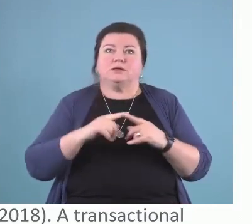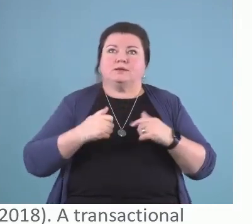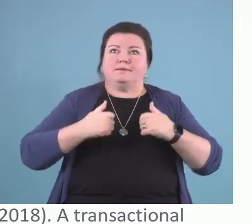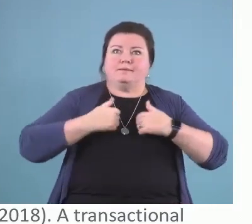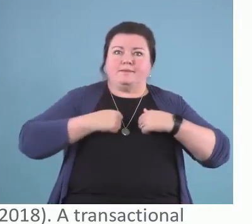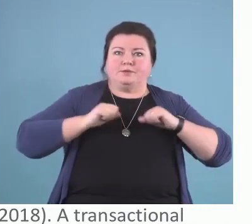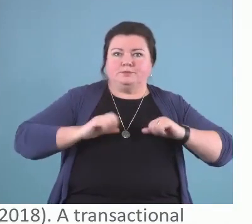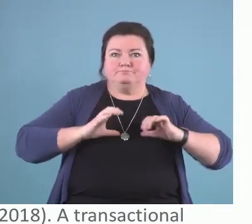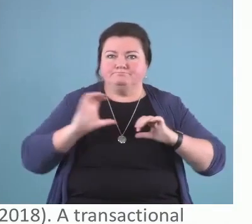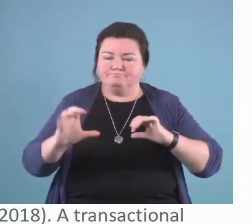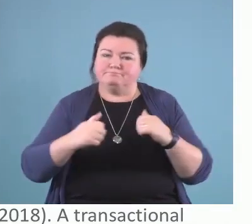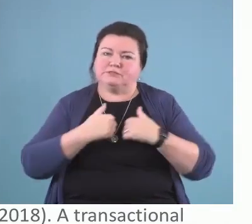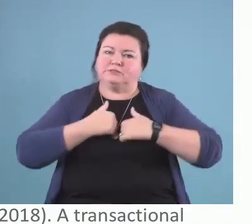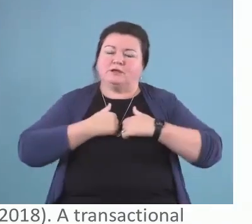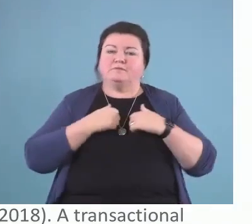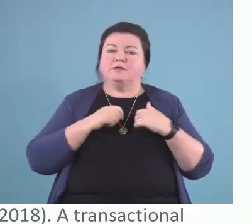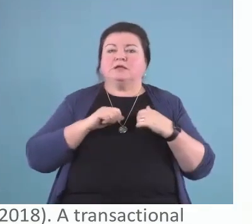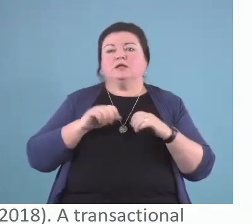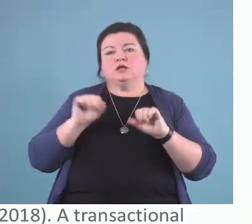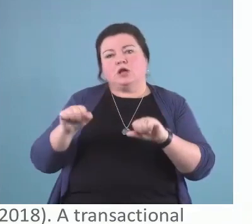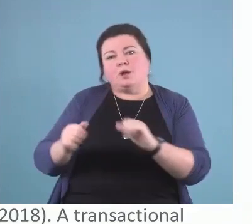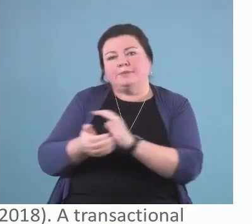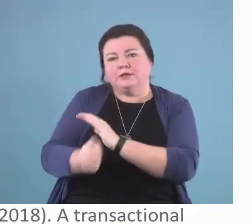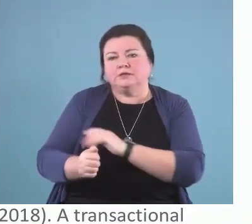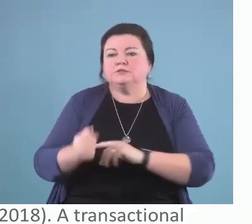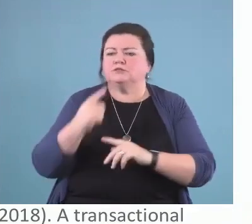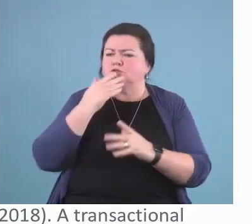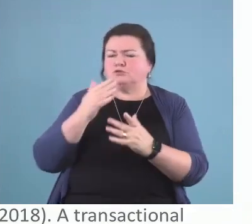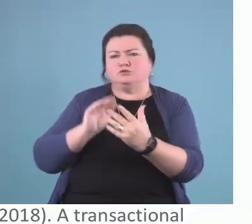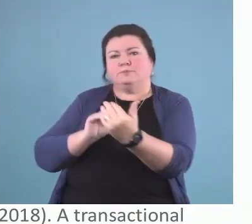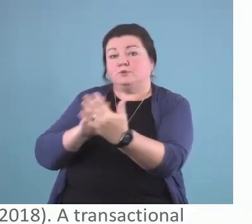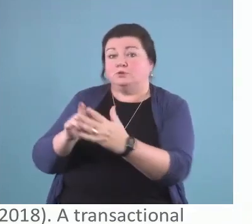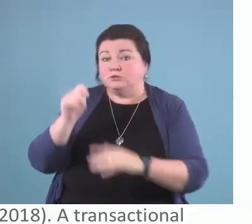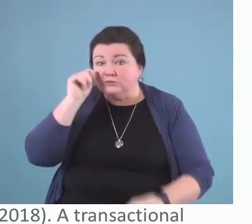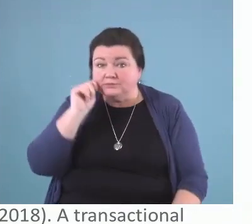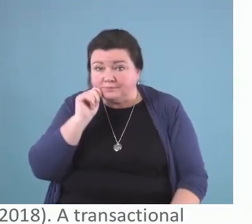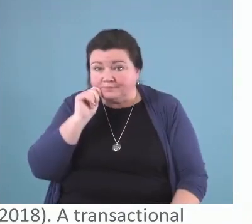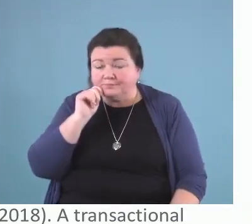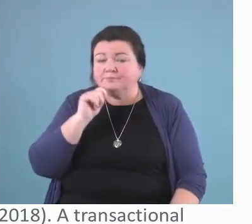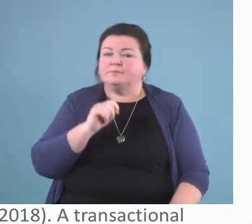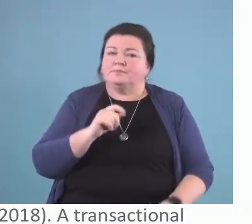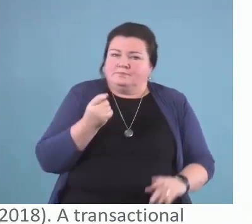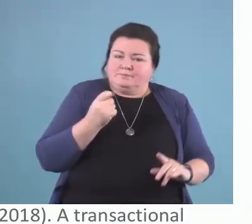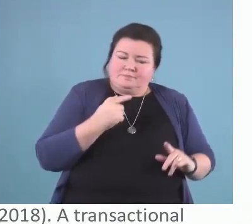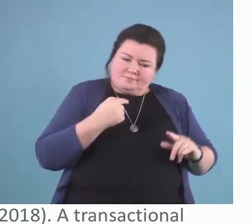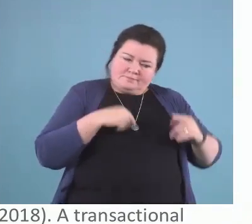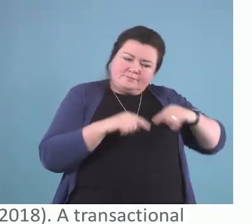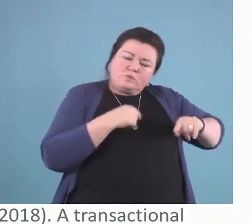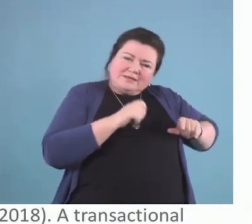is really a nice approach for working with our team. But we also have to have the language to be able to